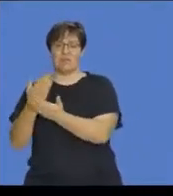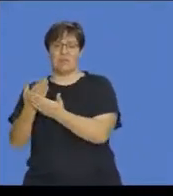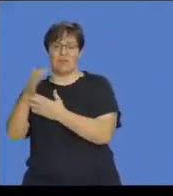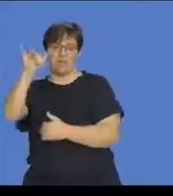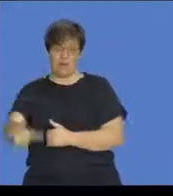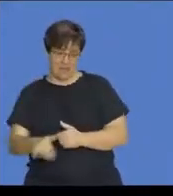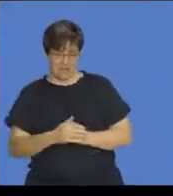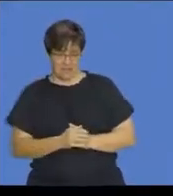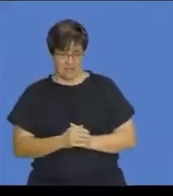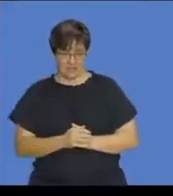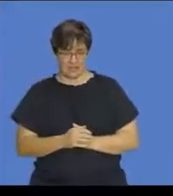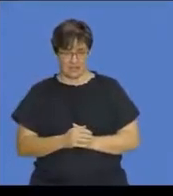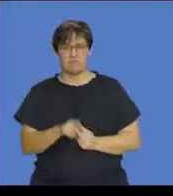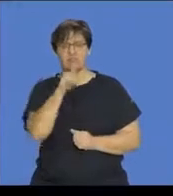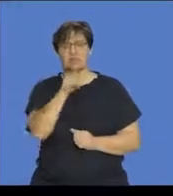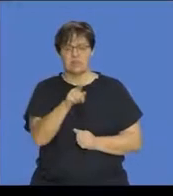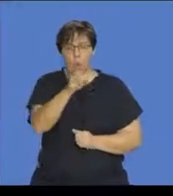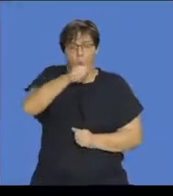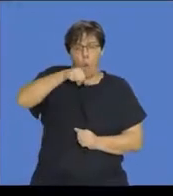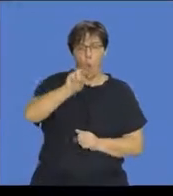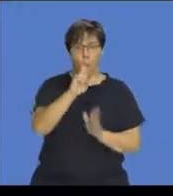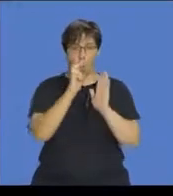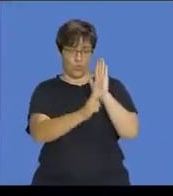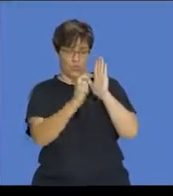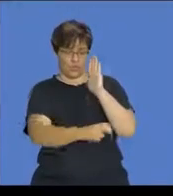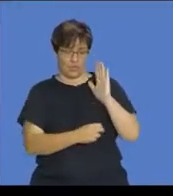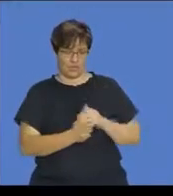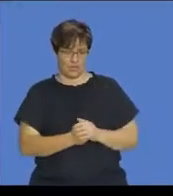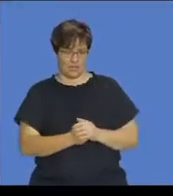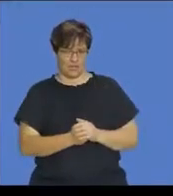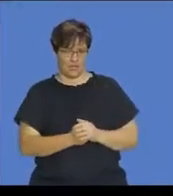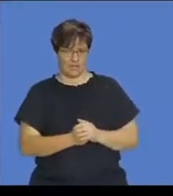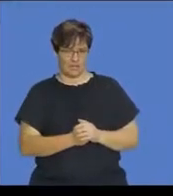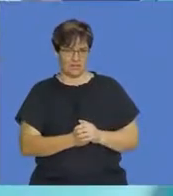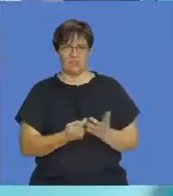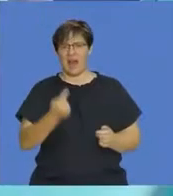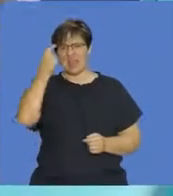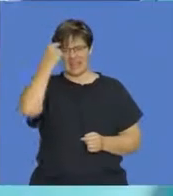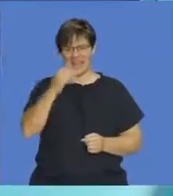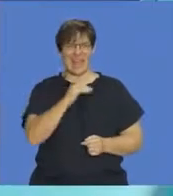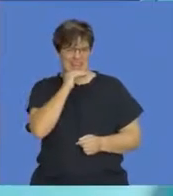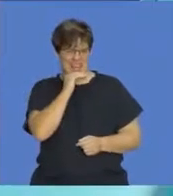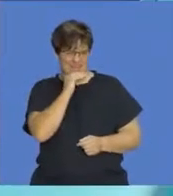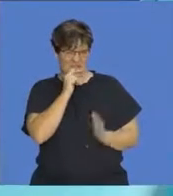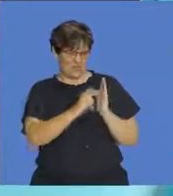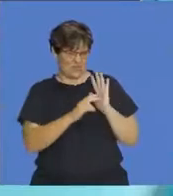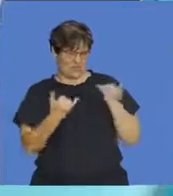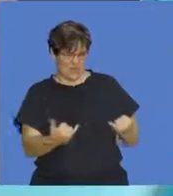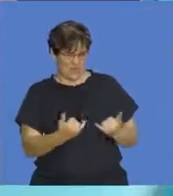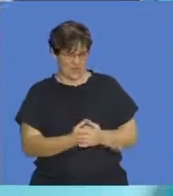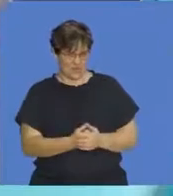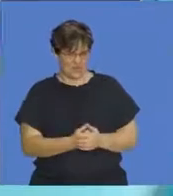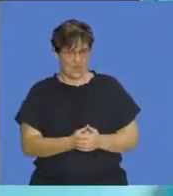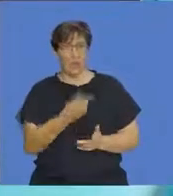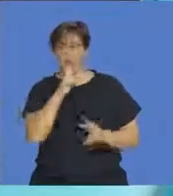of Y. Y. We call this the all rule, and I think that's enough of rules for the moment. We're